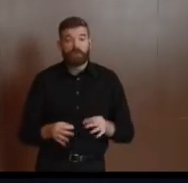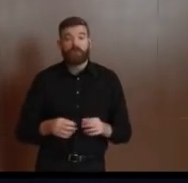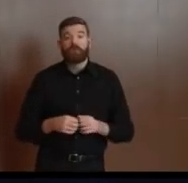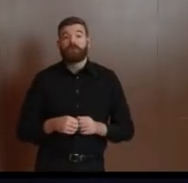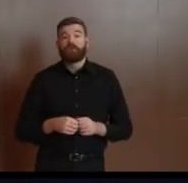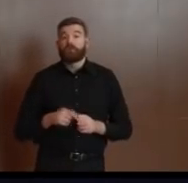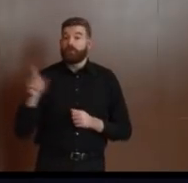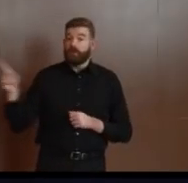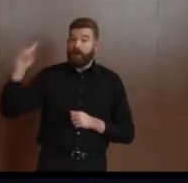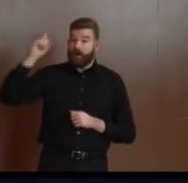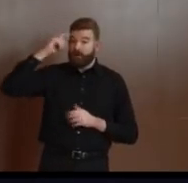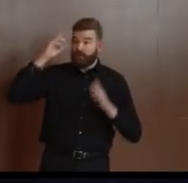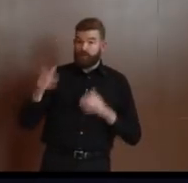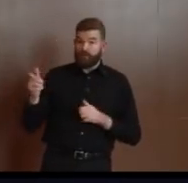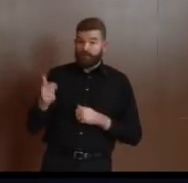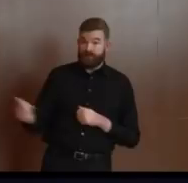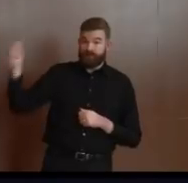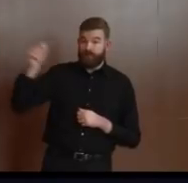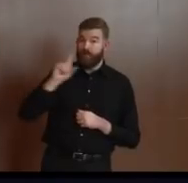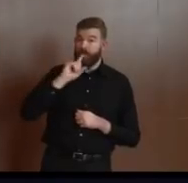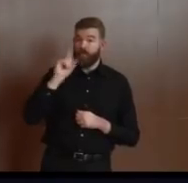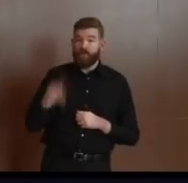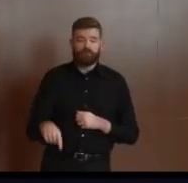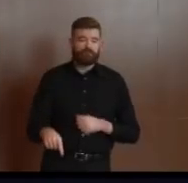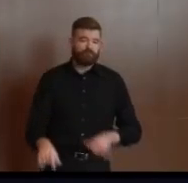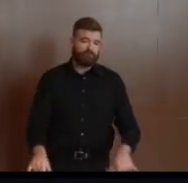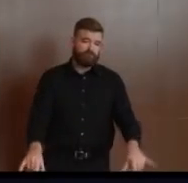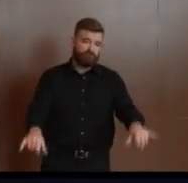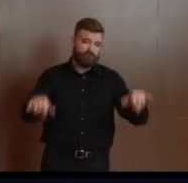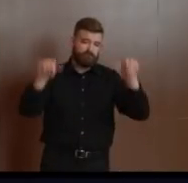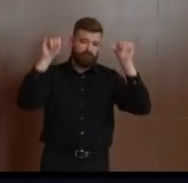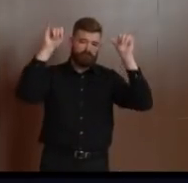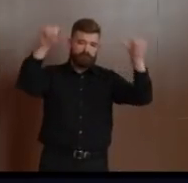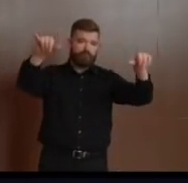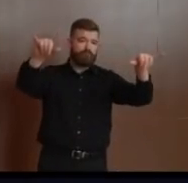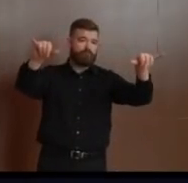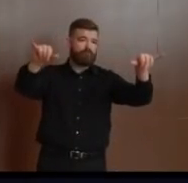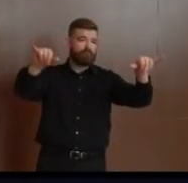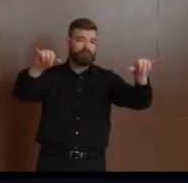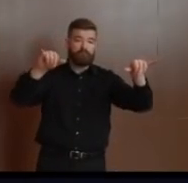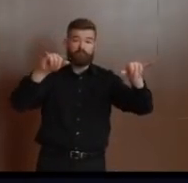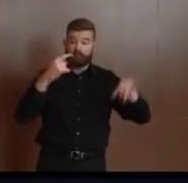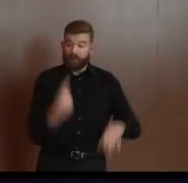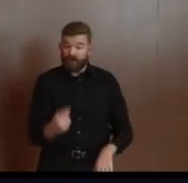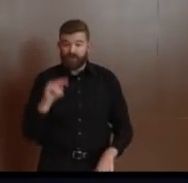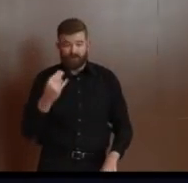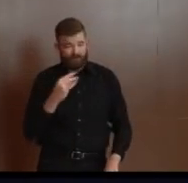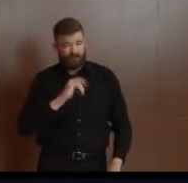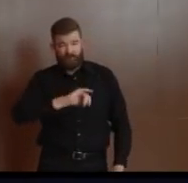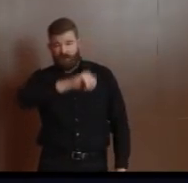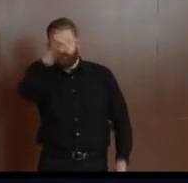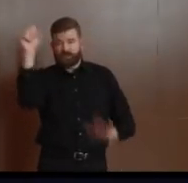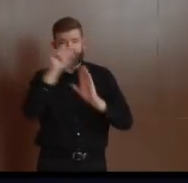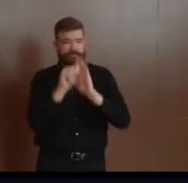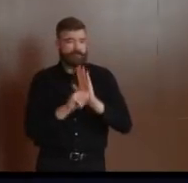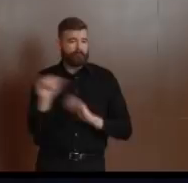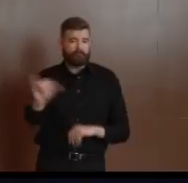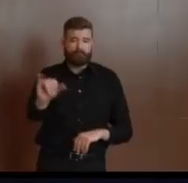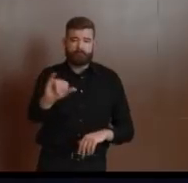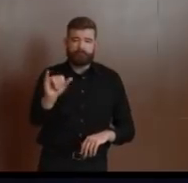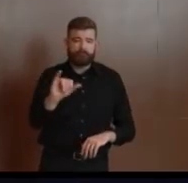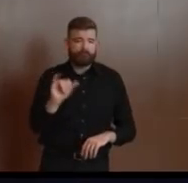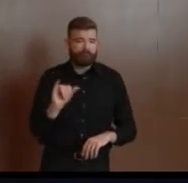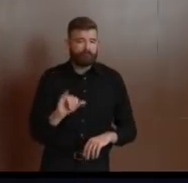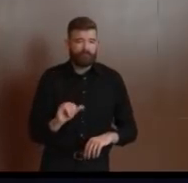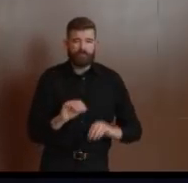order, uh, that, that has a stay at home provision. And none of those, none of those contain an exemption for